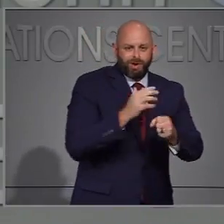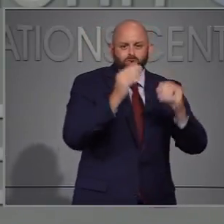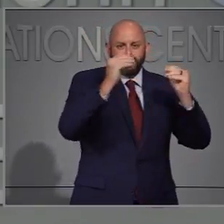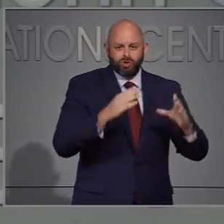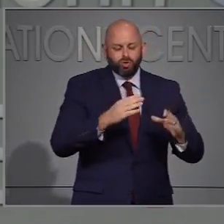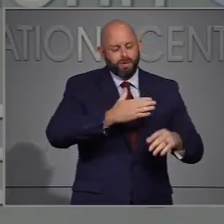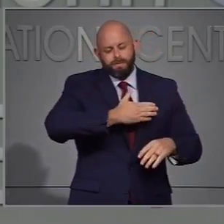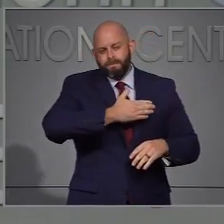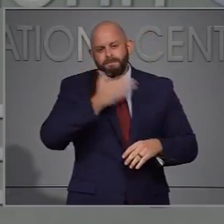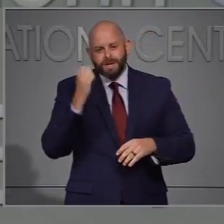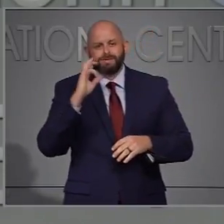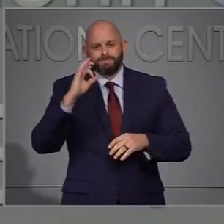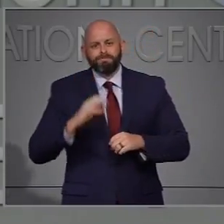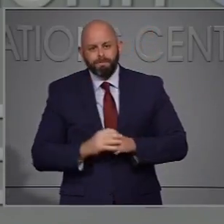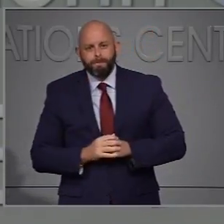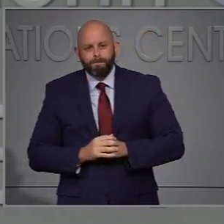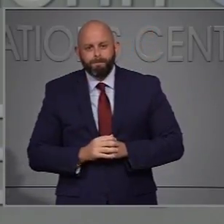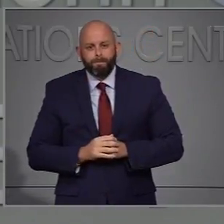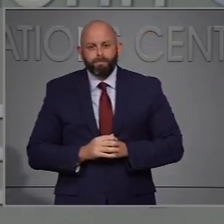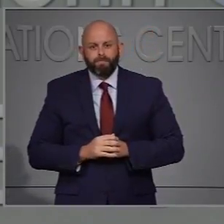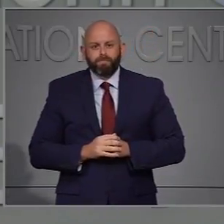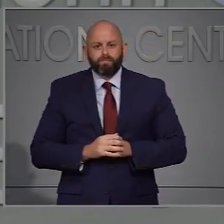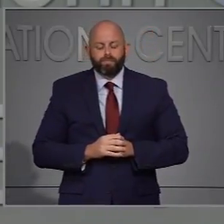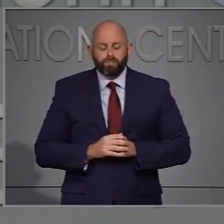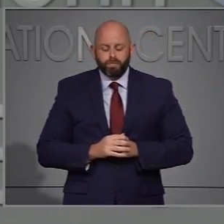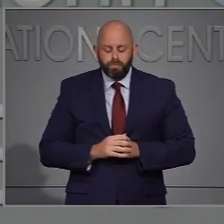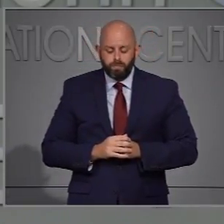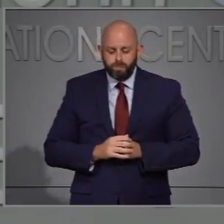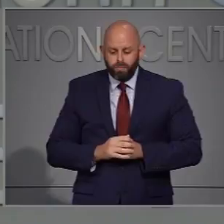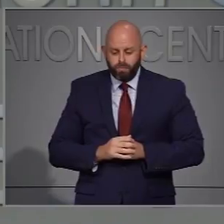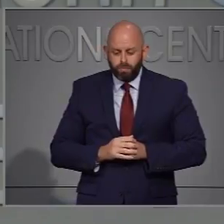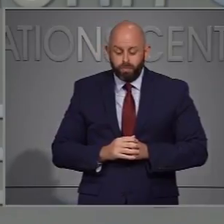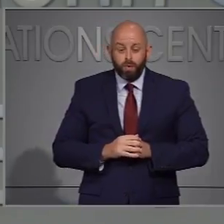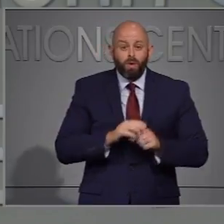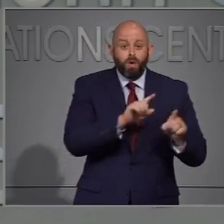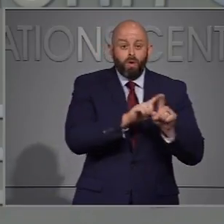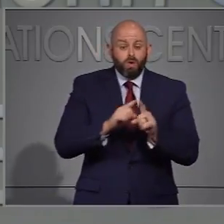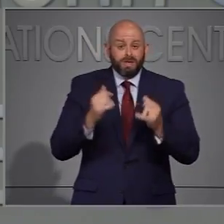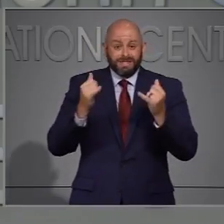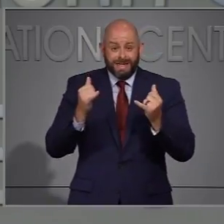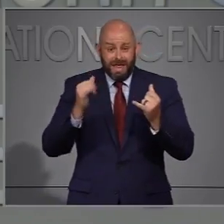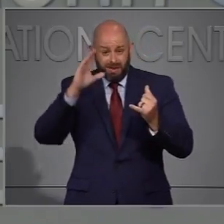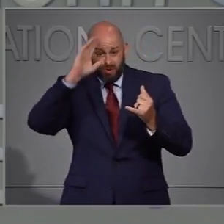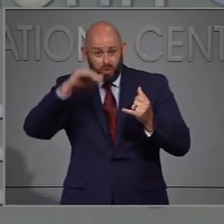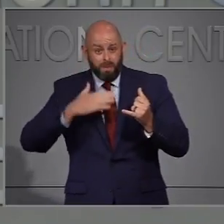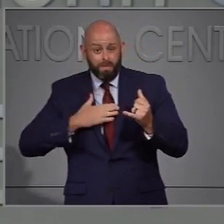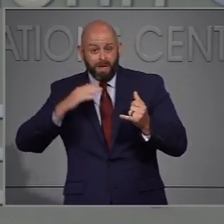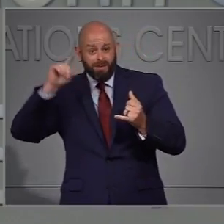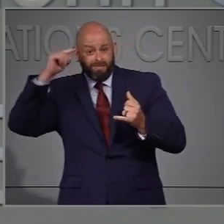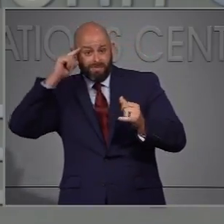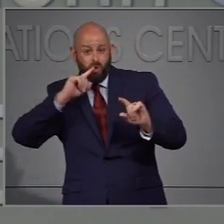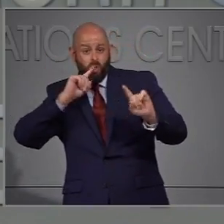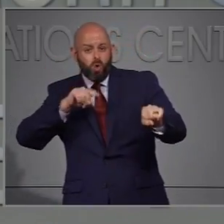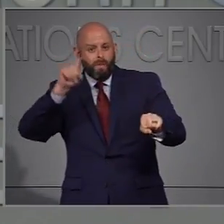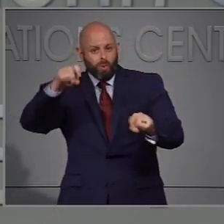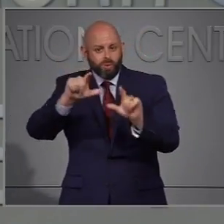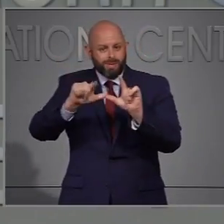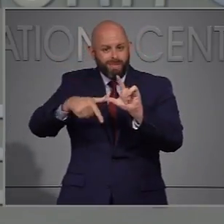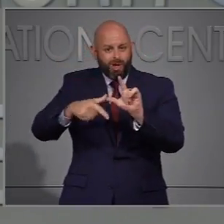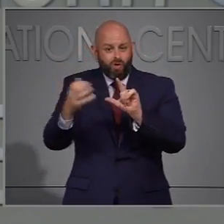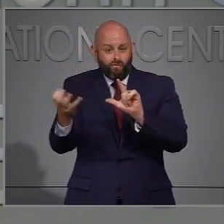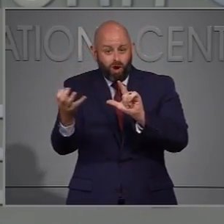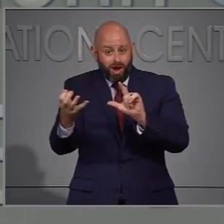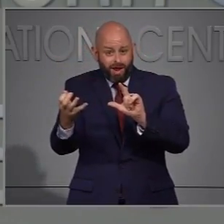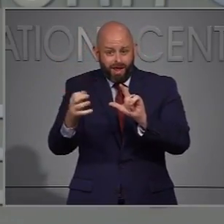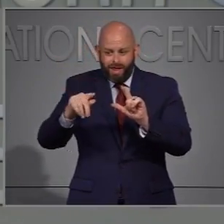Today I also announce that when the current executive order expires this Friday, July the 17th, North